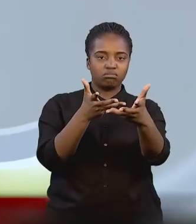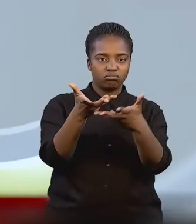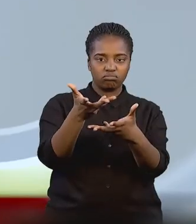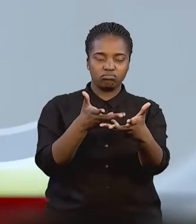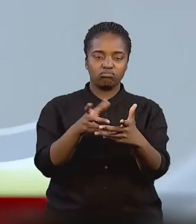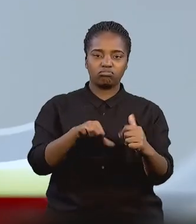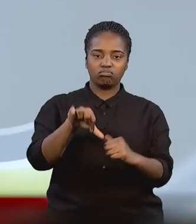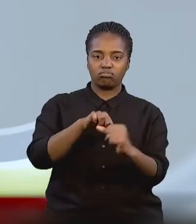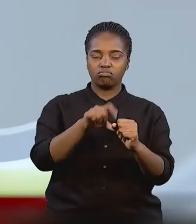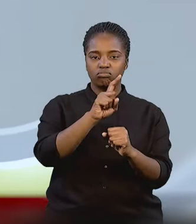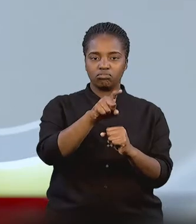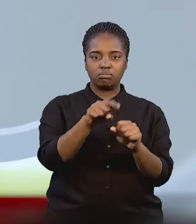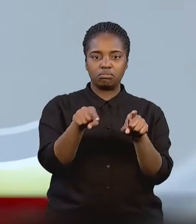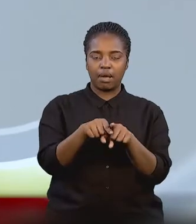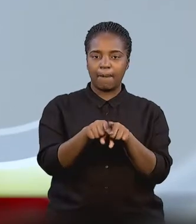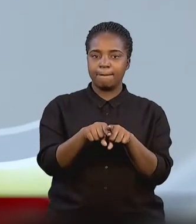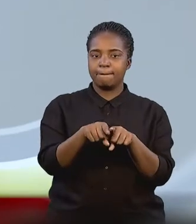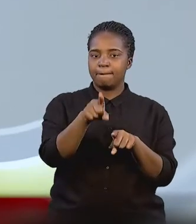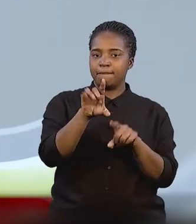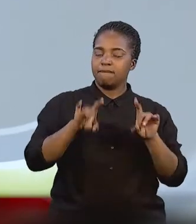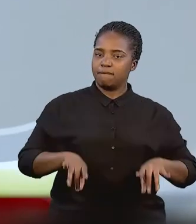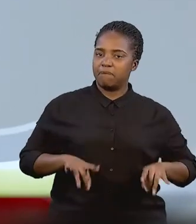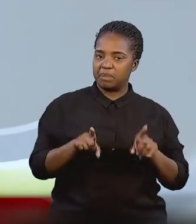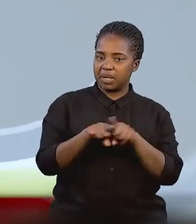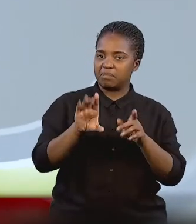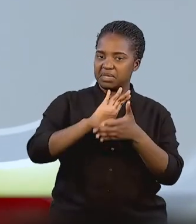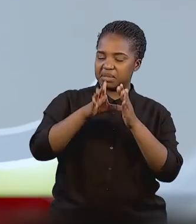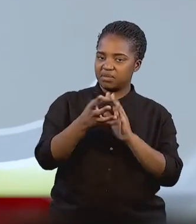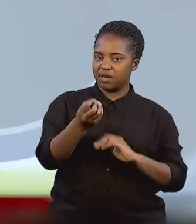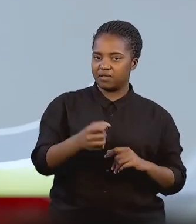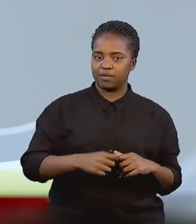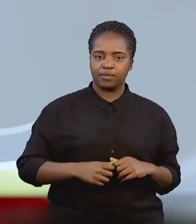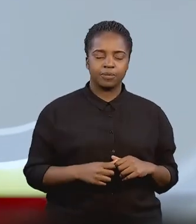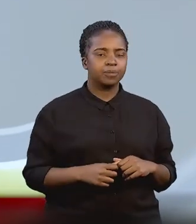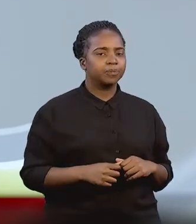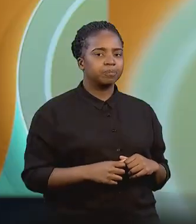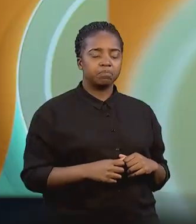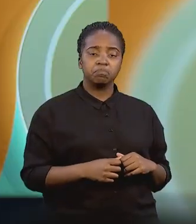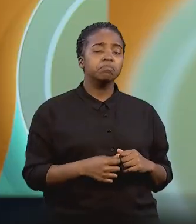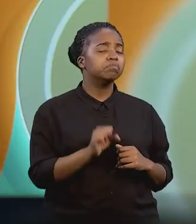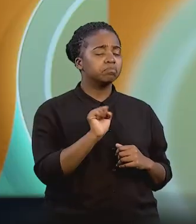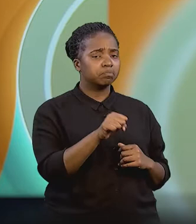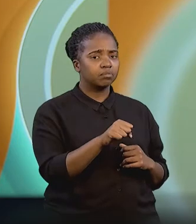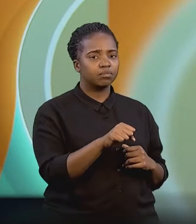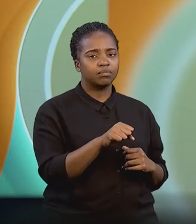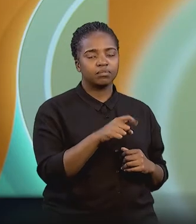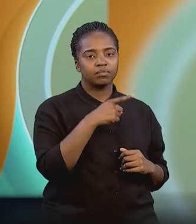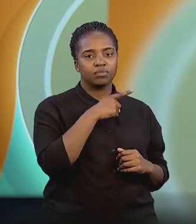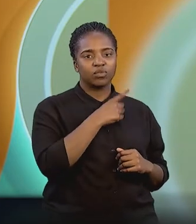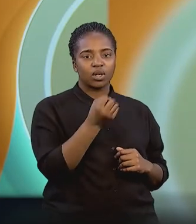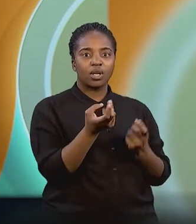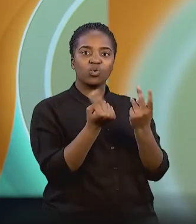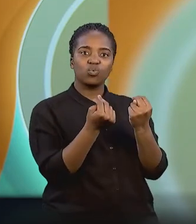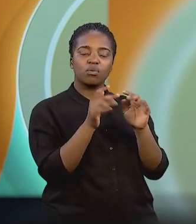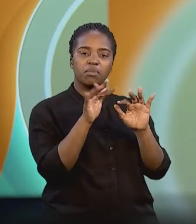with the other quadriplegics or paraplegics playing the different types of sports. Yes, I mean, you